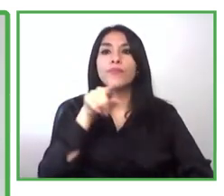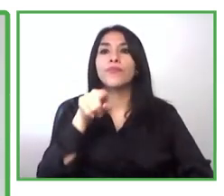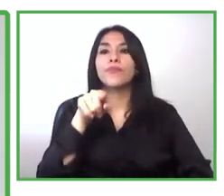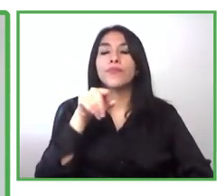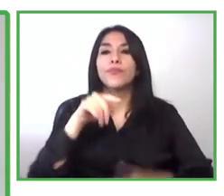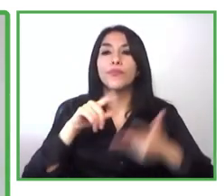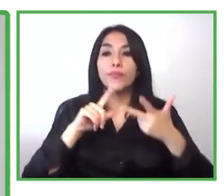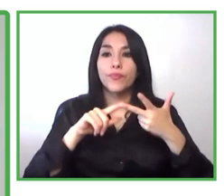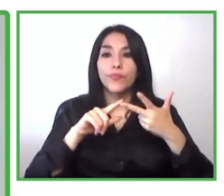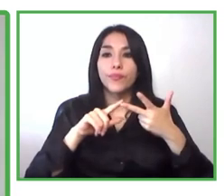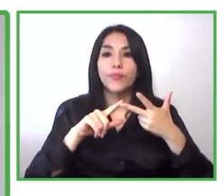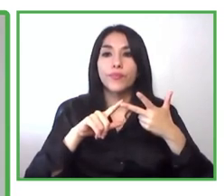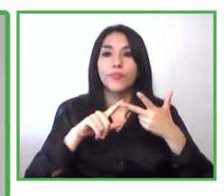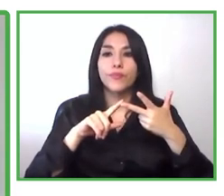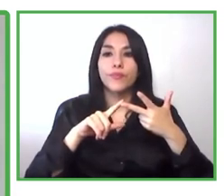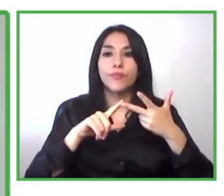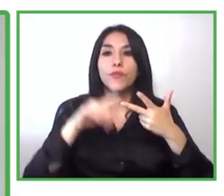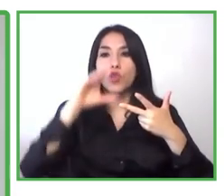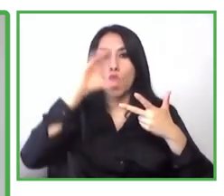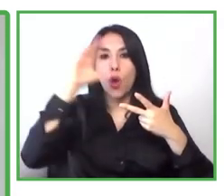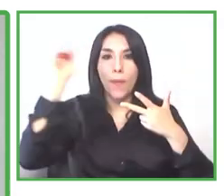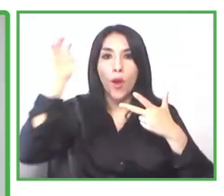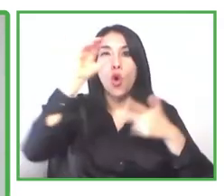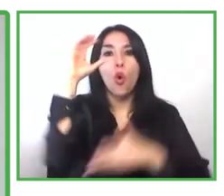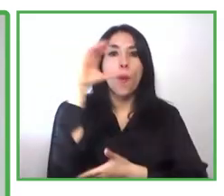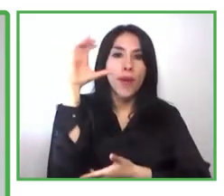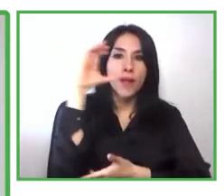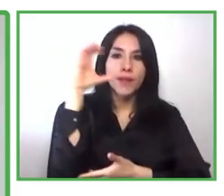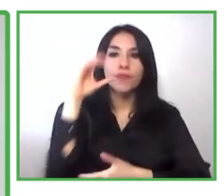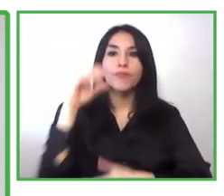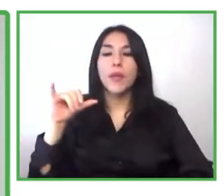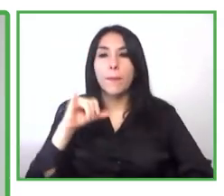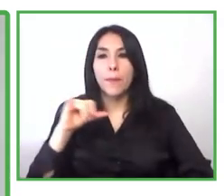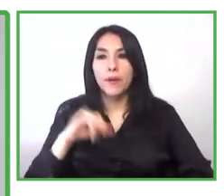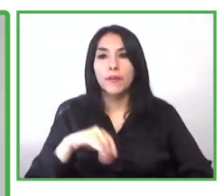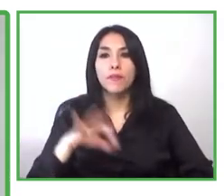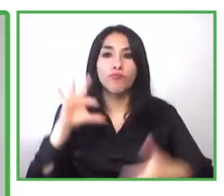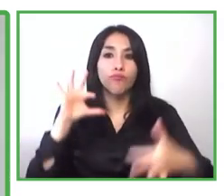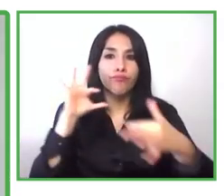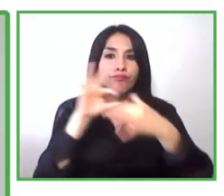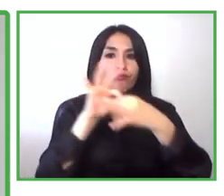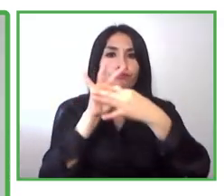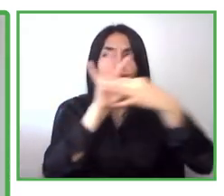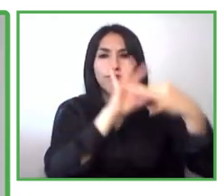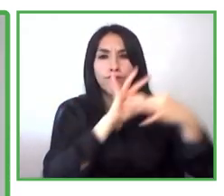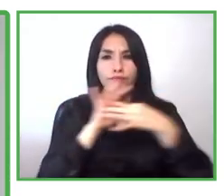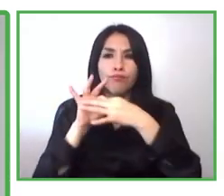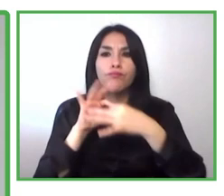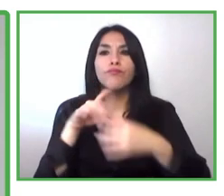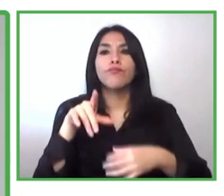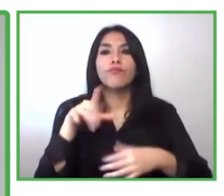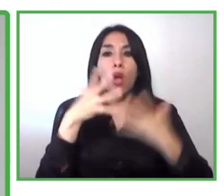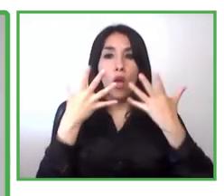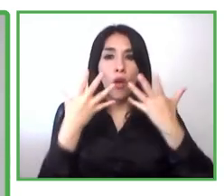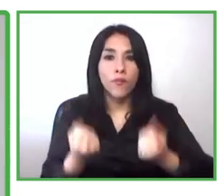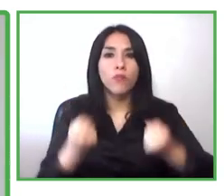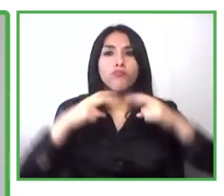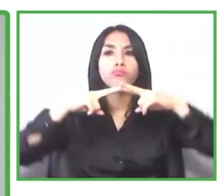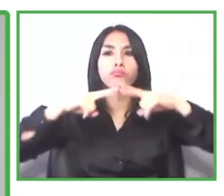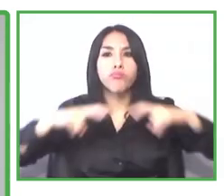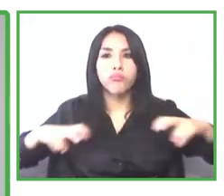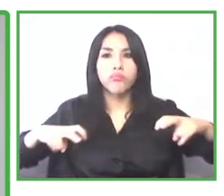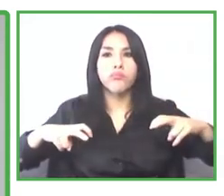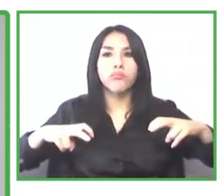several products several elements that are very important there are um a balance between incubation and support and new entrepreneurship